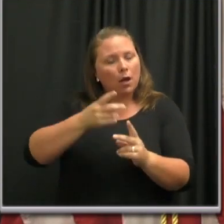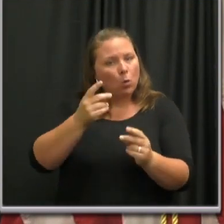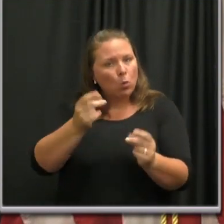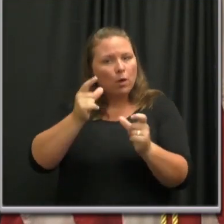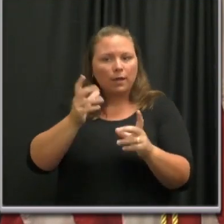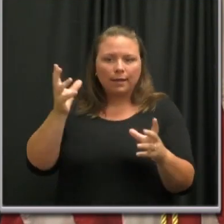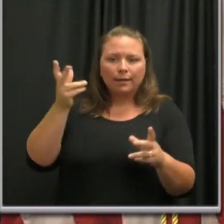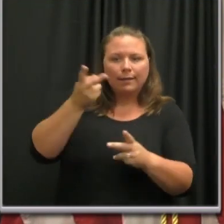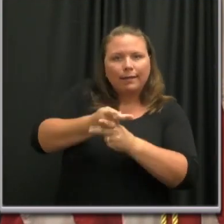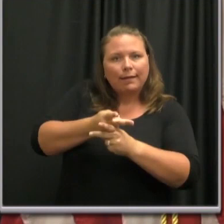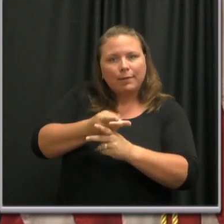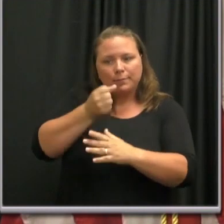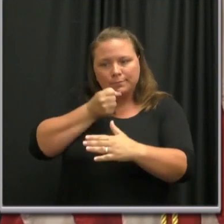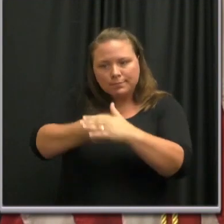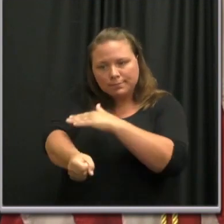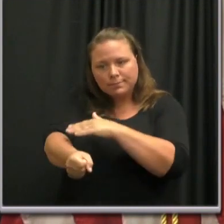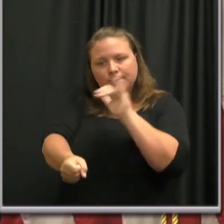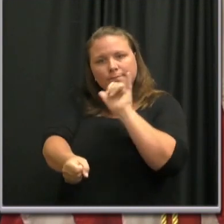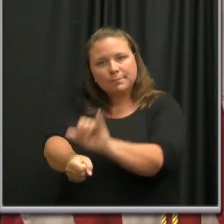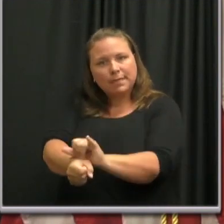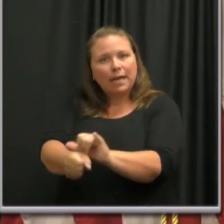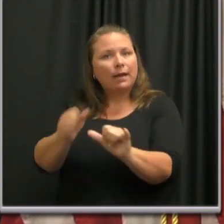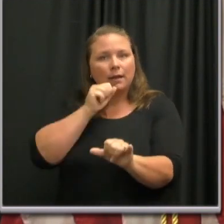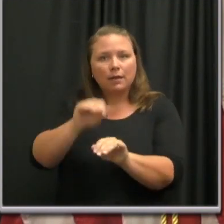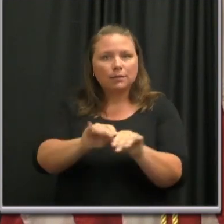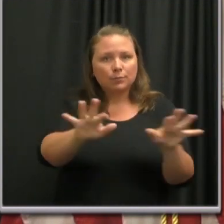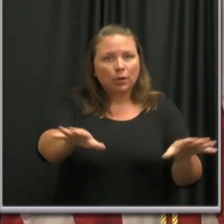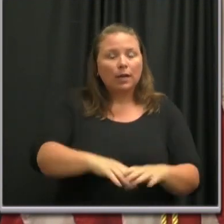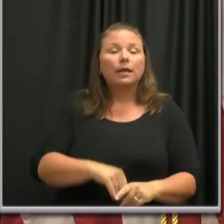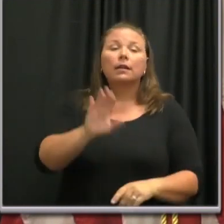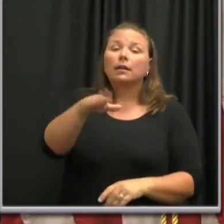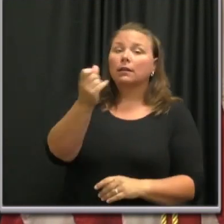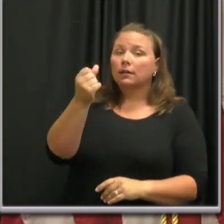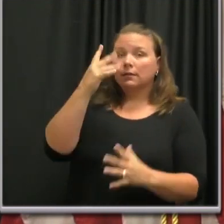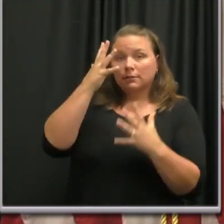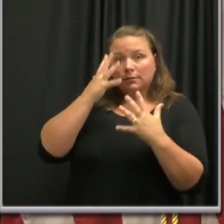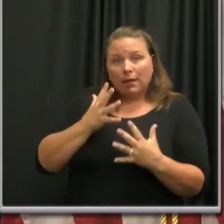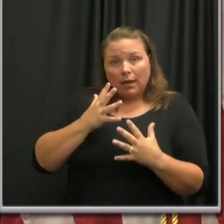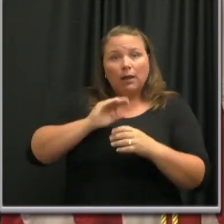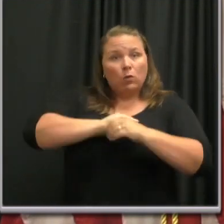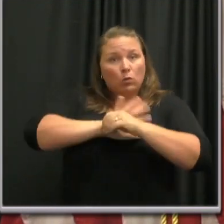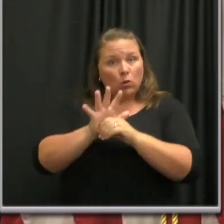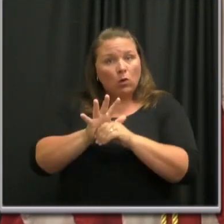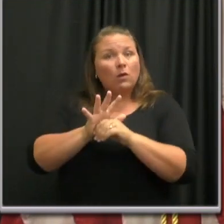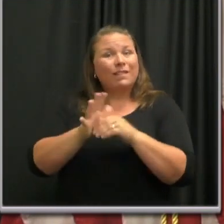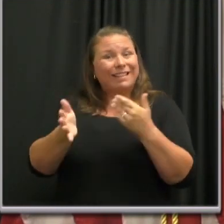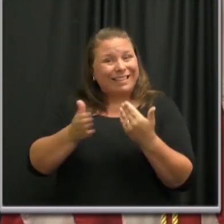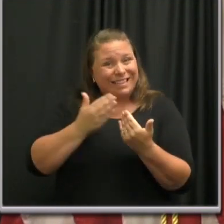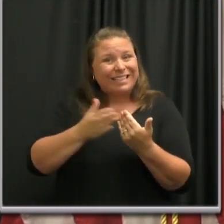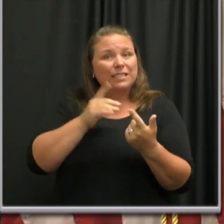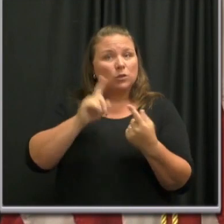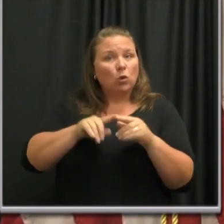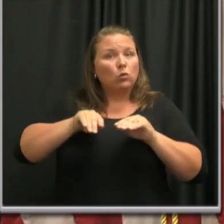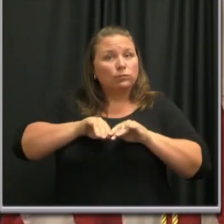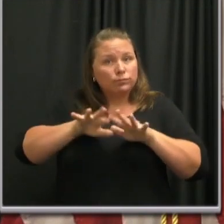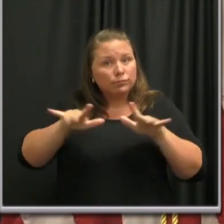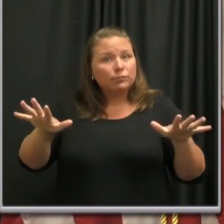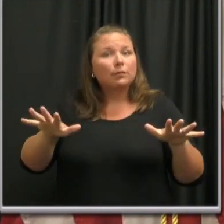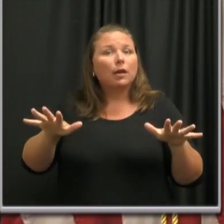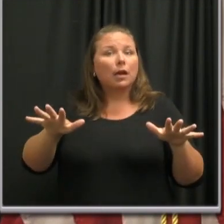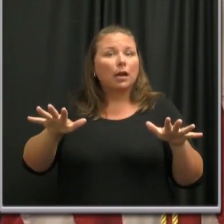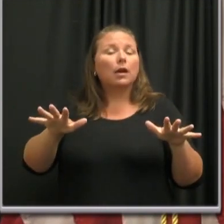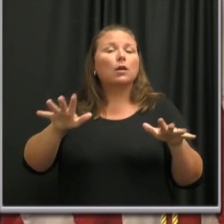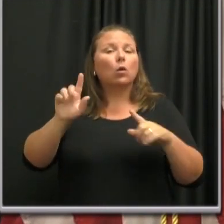employee screening procedures. Now, unfortunately, the coronavirus is easily spread through more